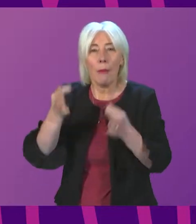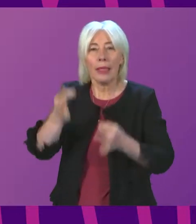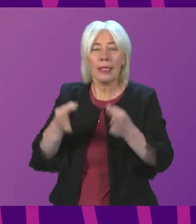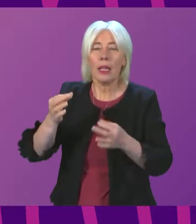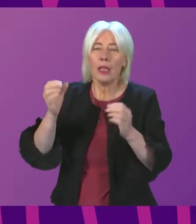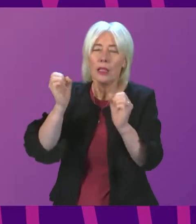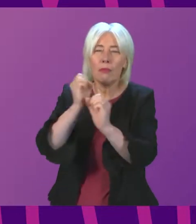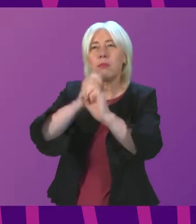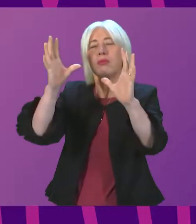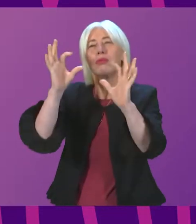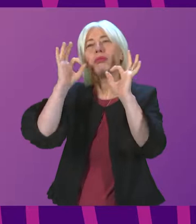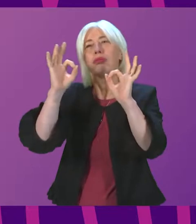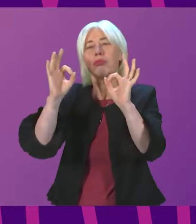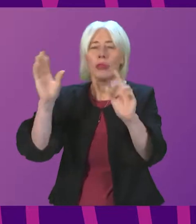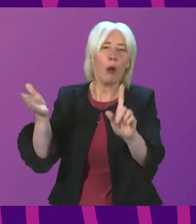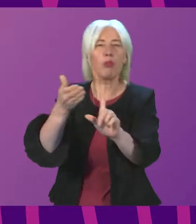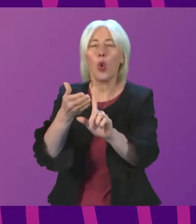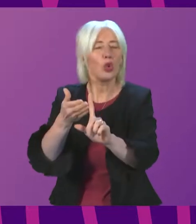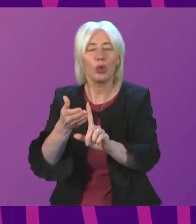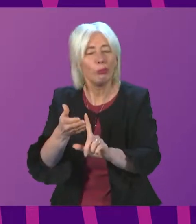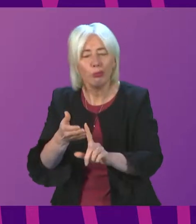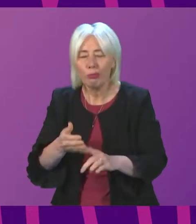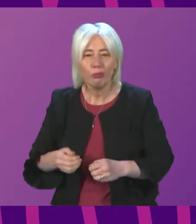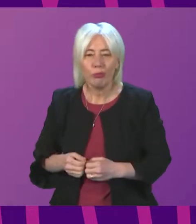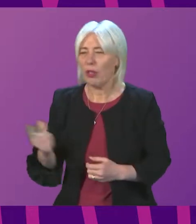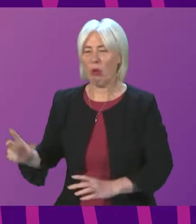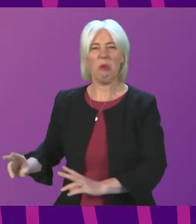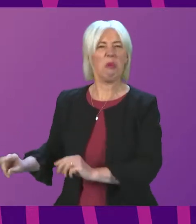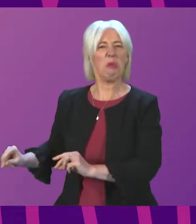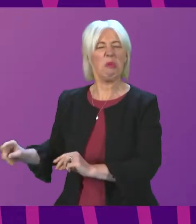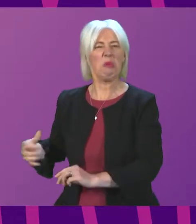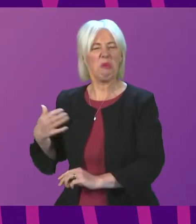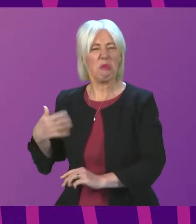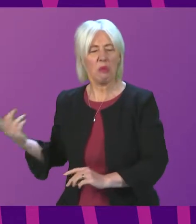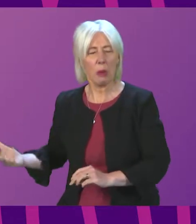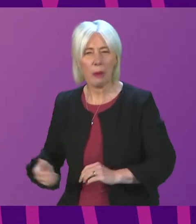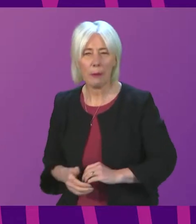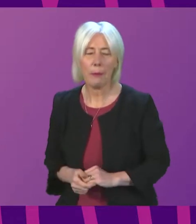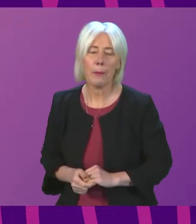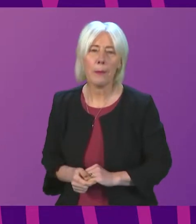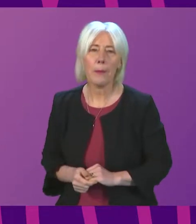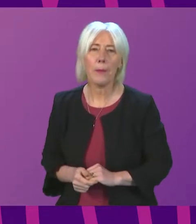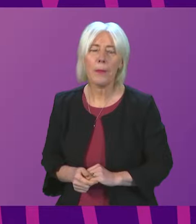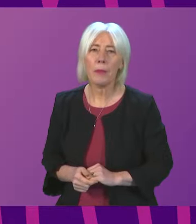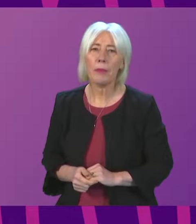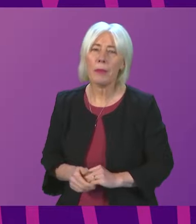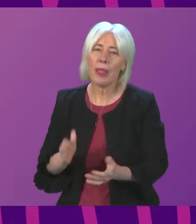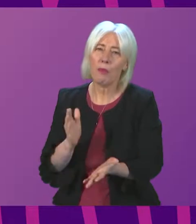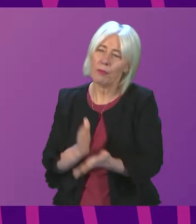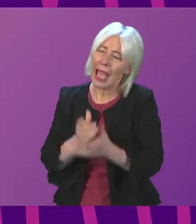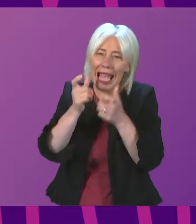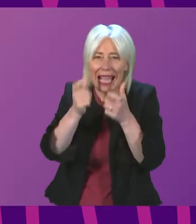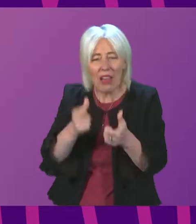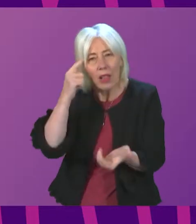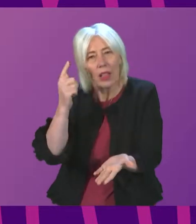approach to this. It is the case that we need to take careful